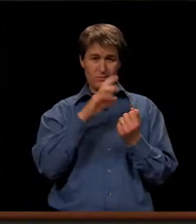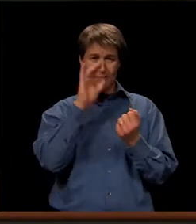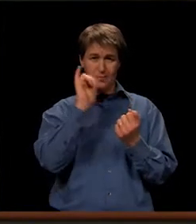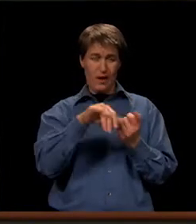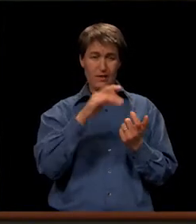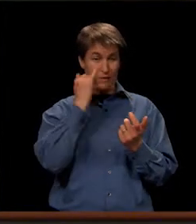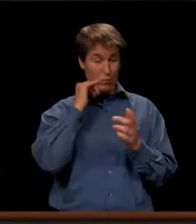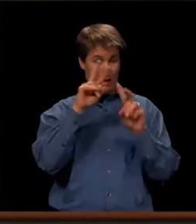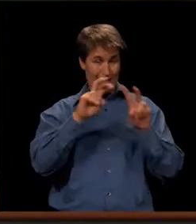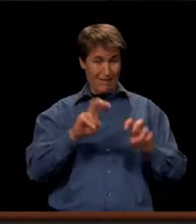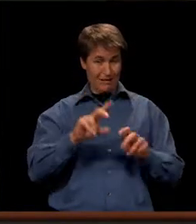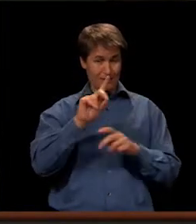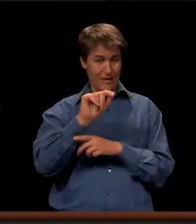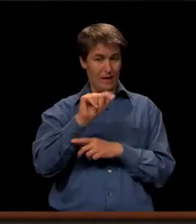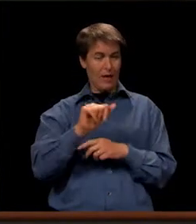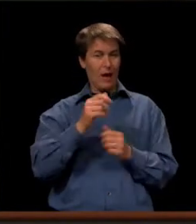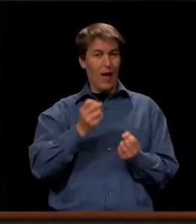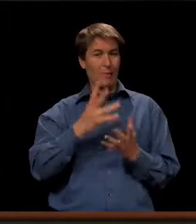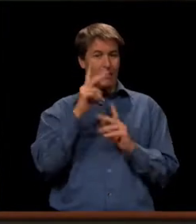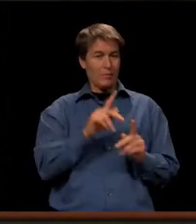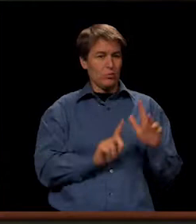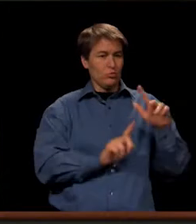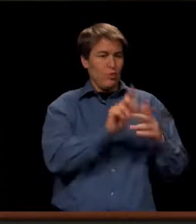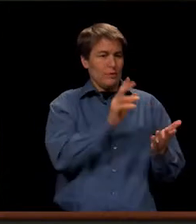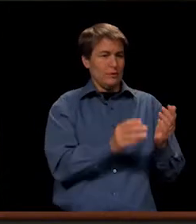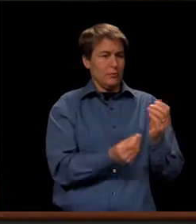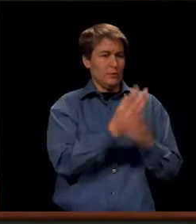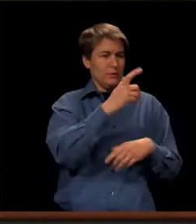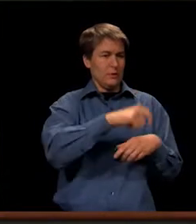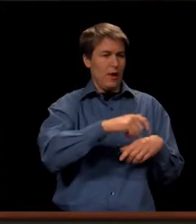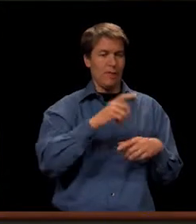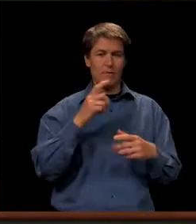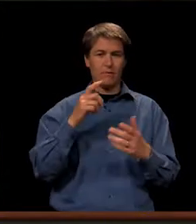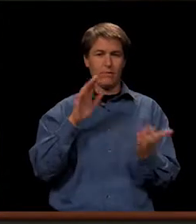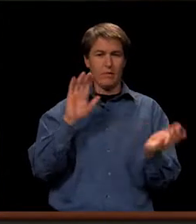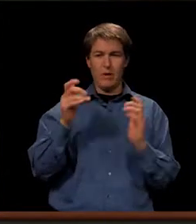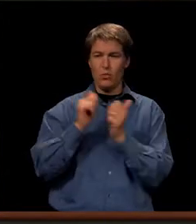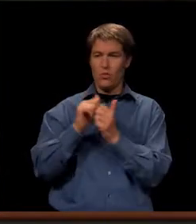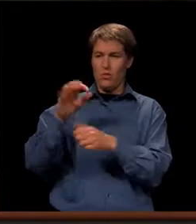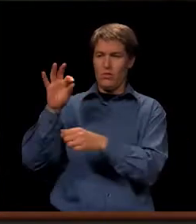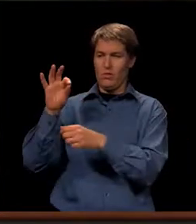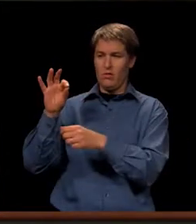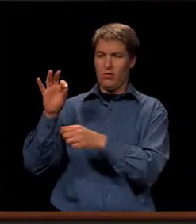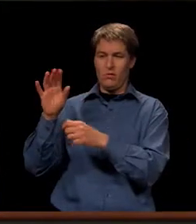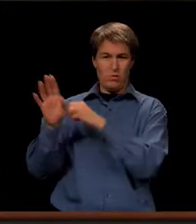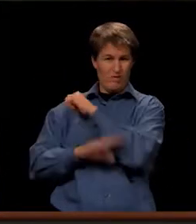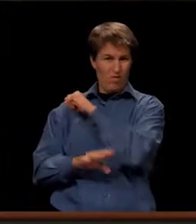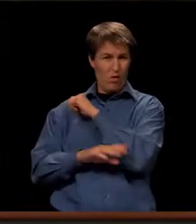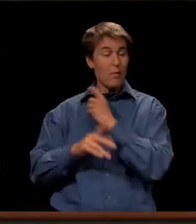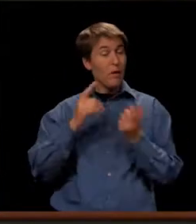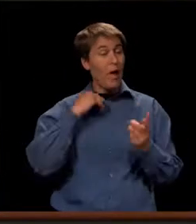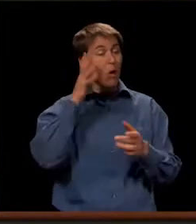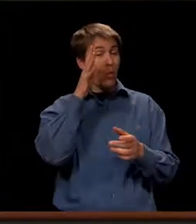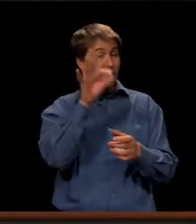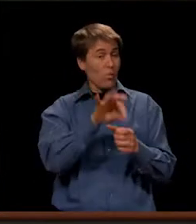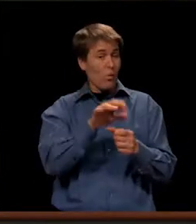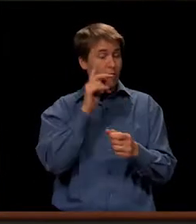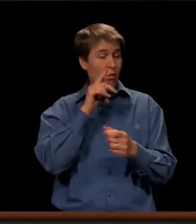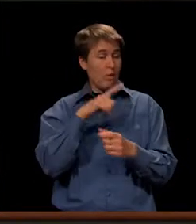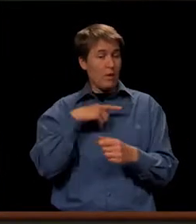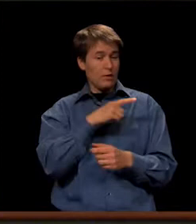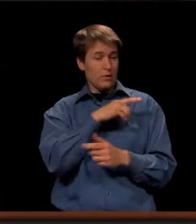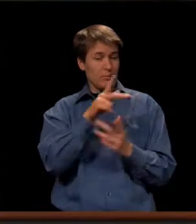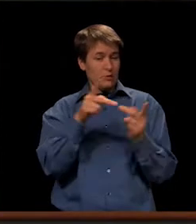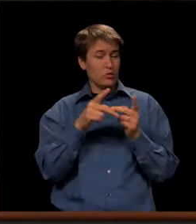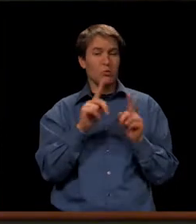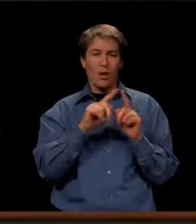how many people attend the elections in spring versus fall. So I'm going to vote for the legislative positions, but I just wanted to publicly clarify my position